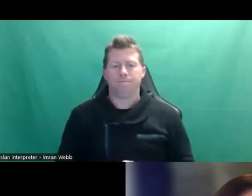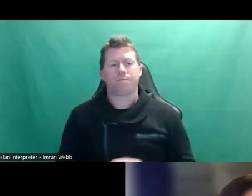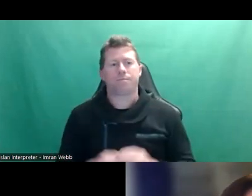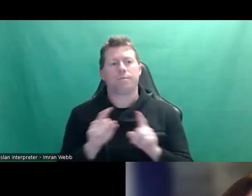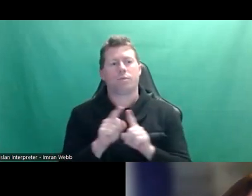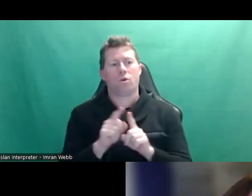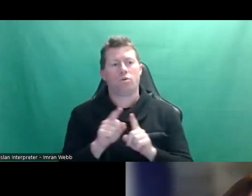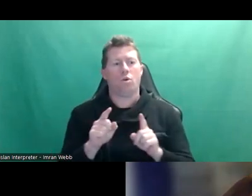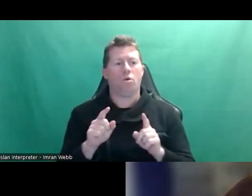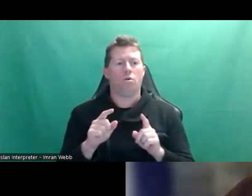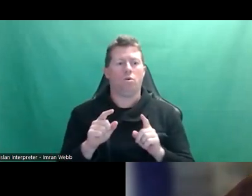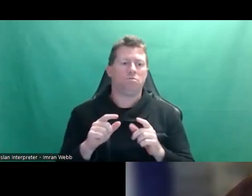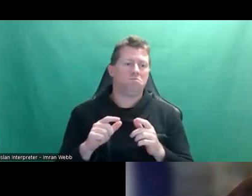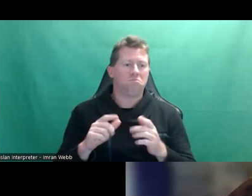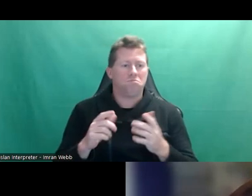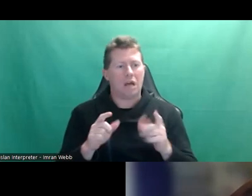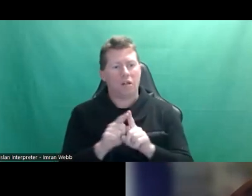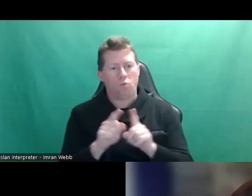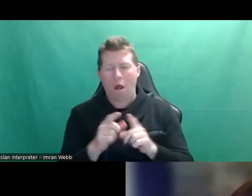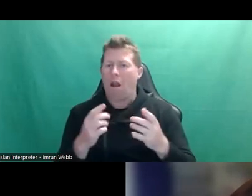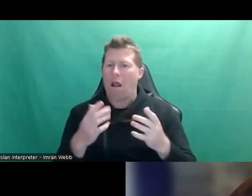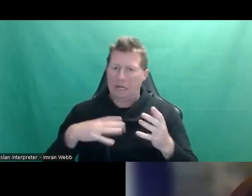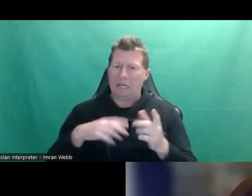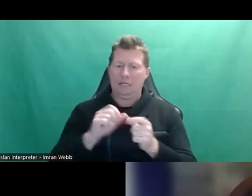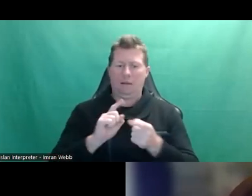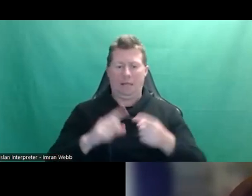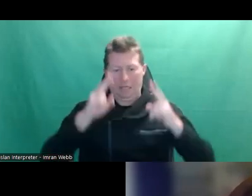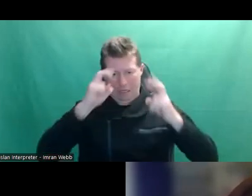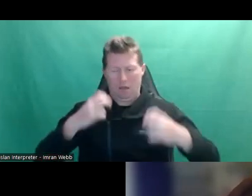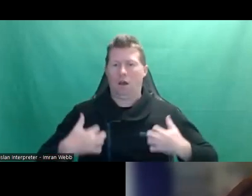by any means least important, is it must be enthusiastic.